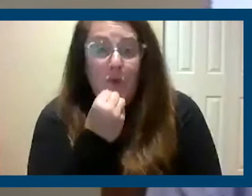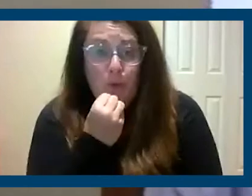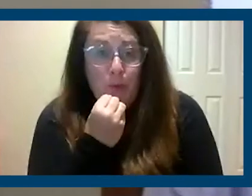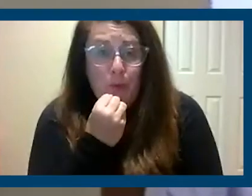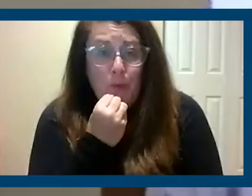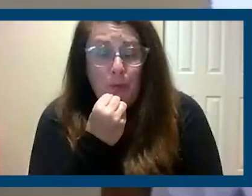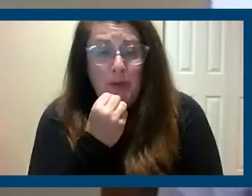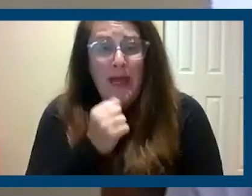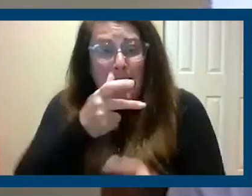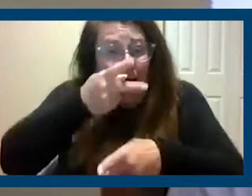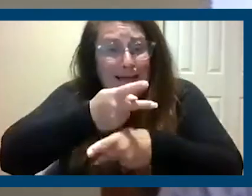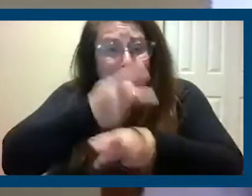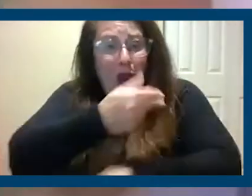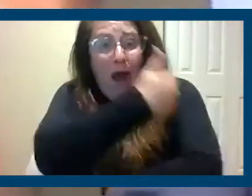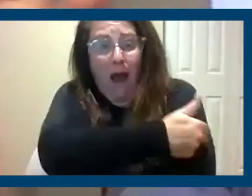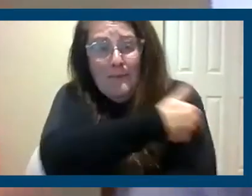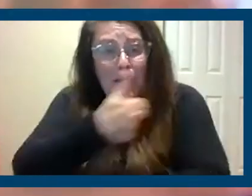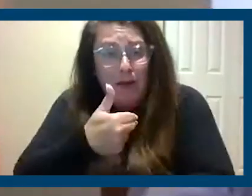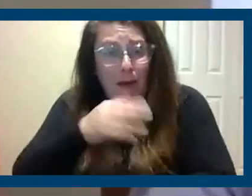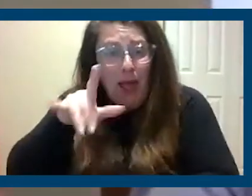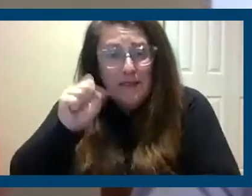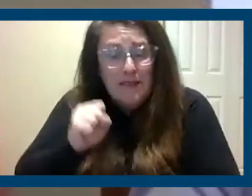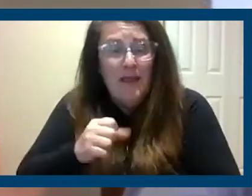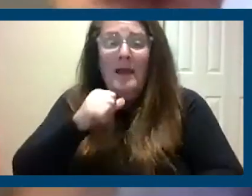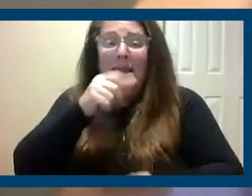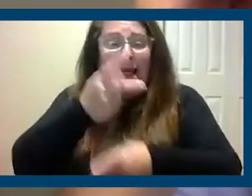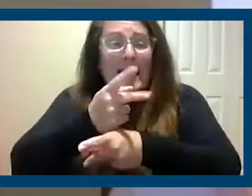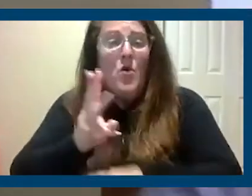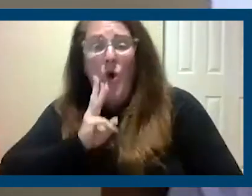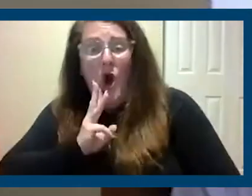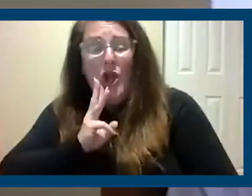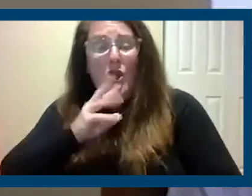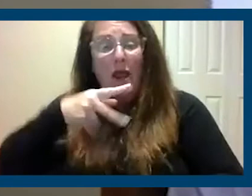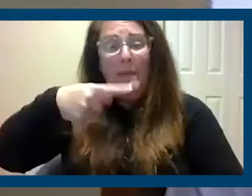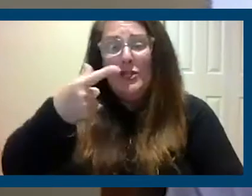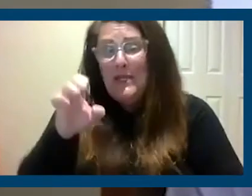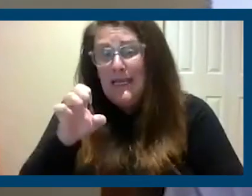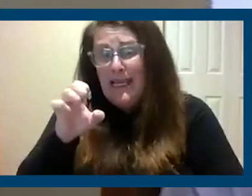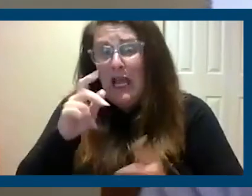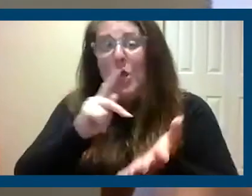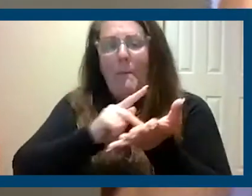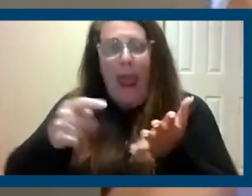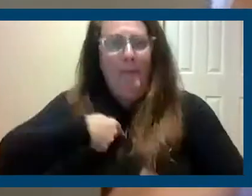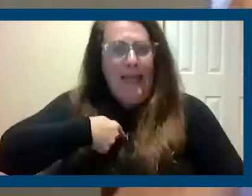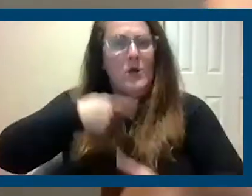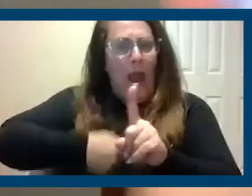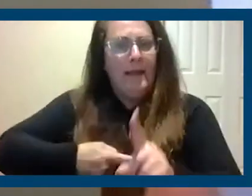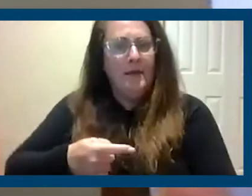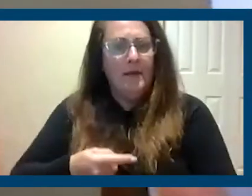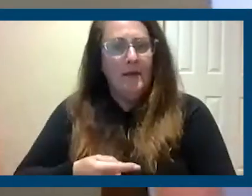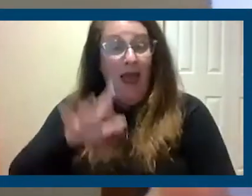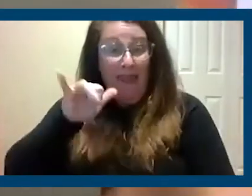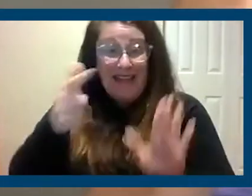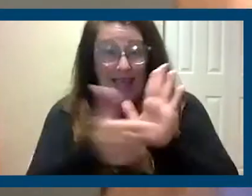not take care of hospital bills, not take care of the water or power bill. It's literally you must pay me rent. That not only is that